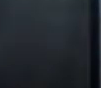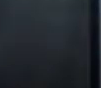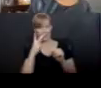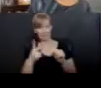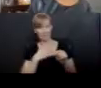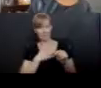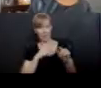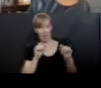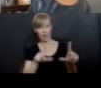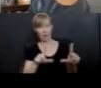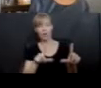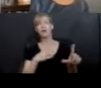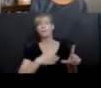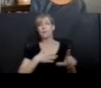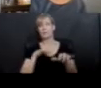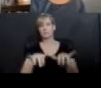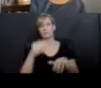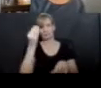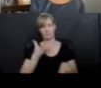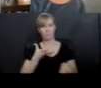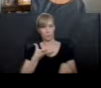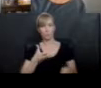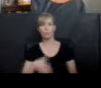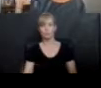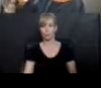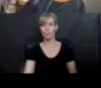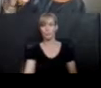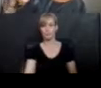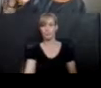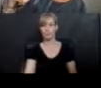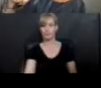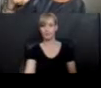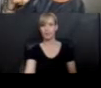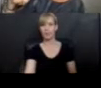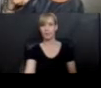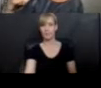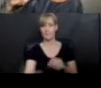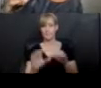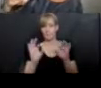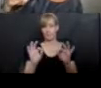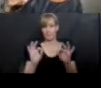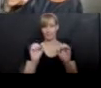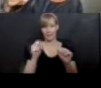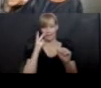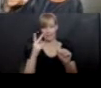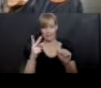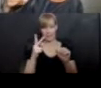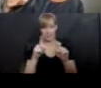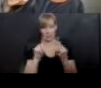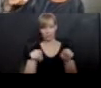pop it up right now. But if you can't see it, just holler in the chat. Okay. Thumbs up to the panelists. Can you see the screen share?